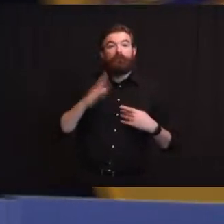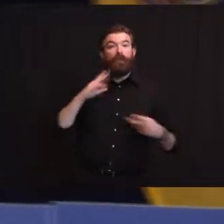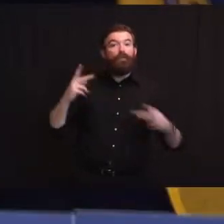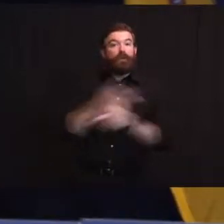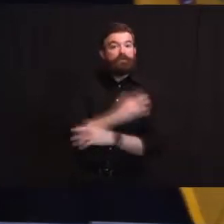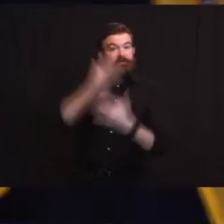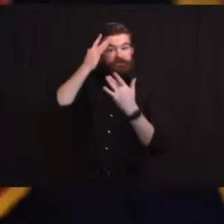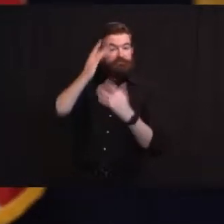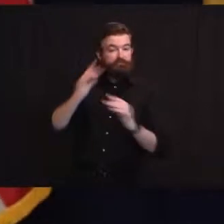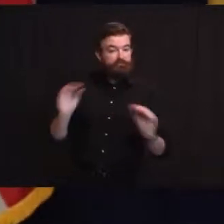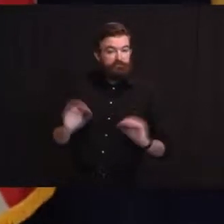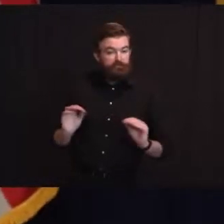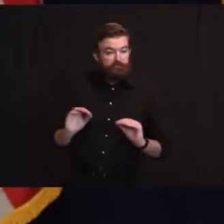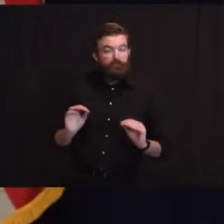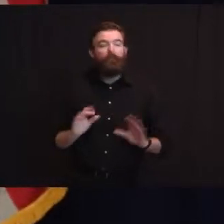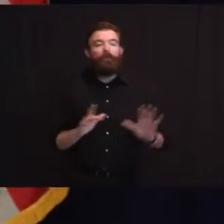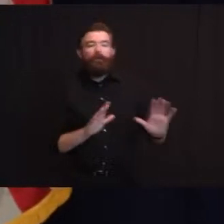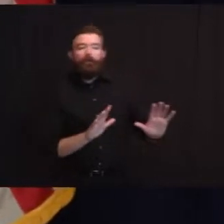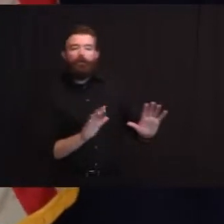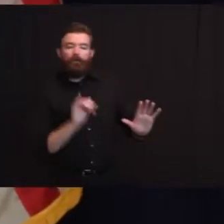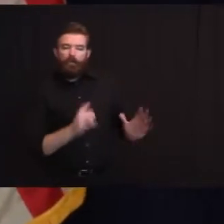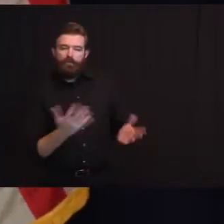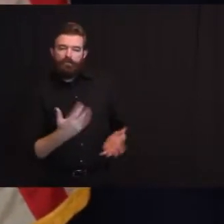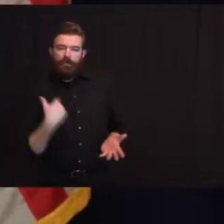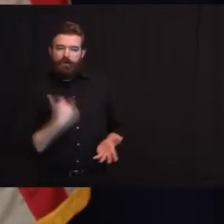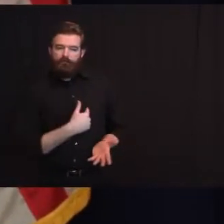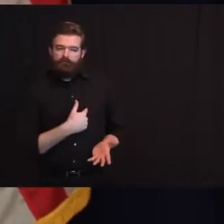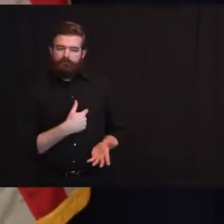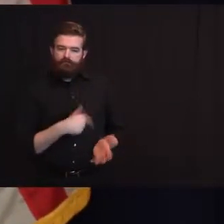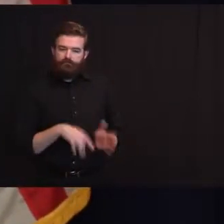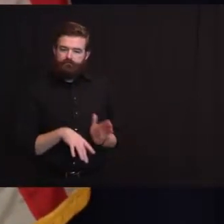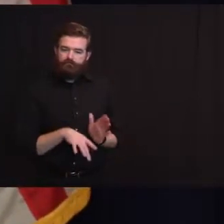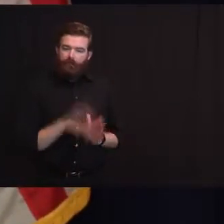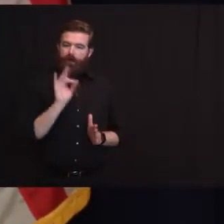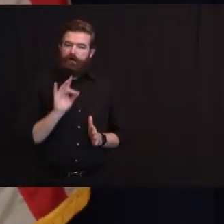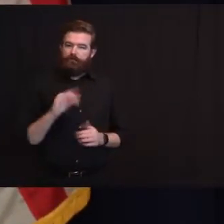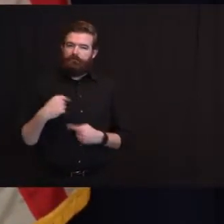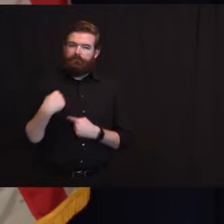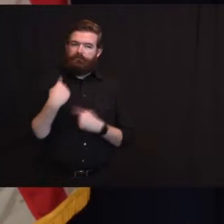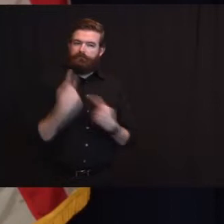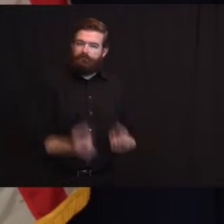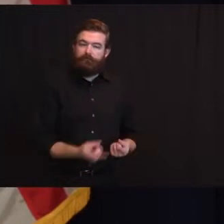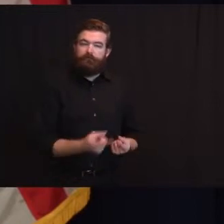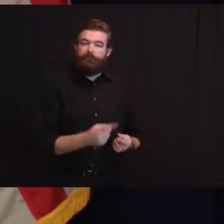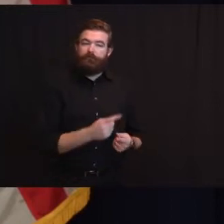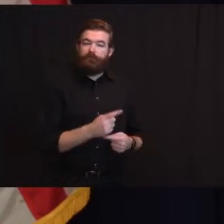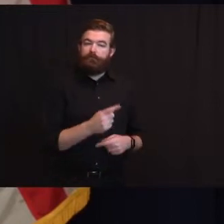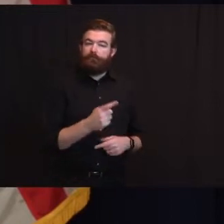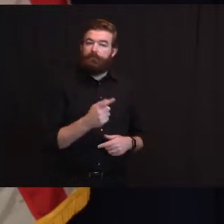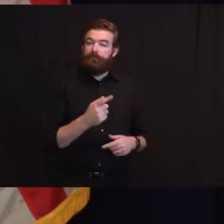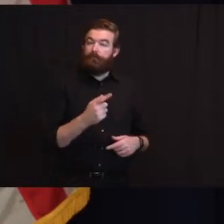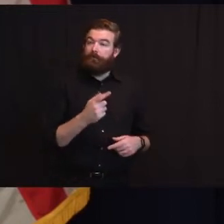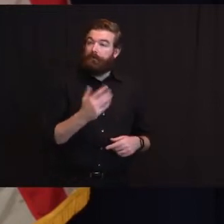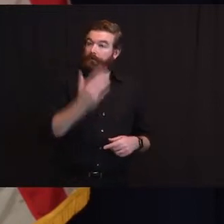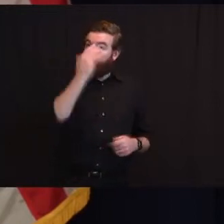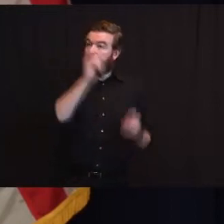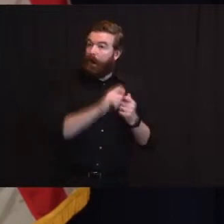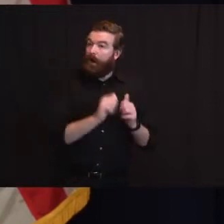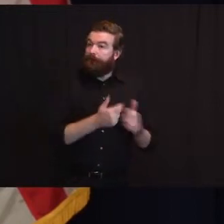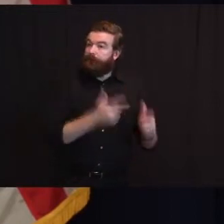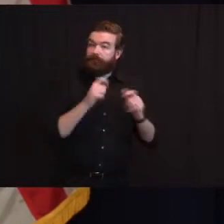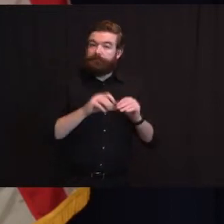hard to know exactly how much more transmissible something is because you're not putting people in a room and exposing them and seeing how easily they become exposed